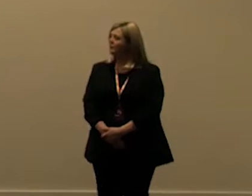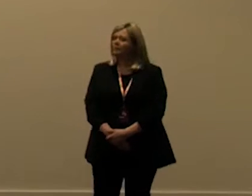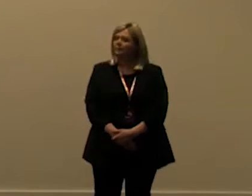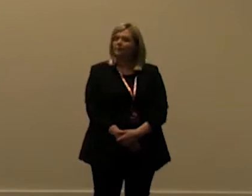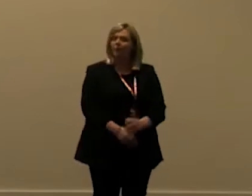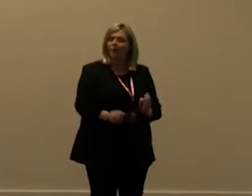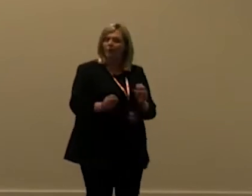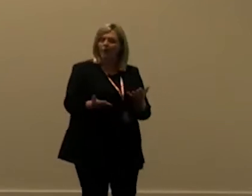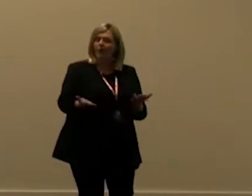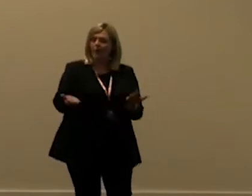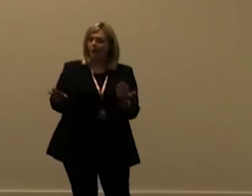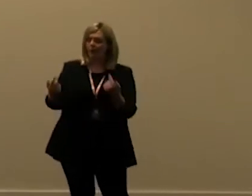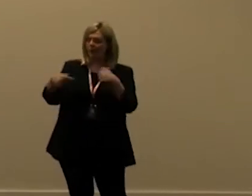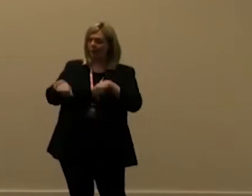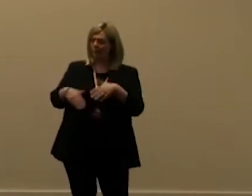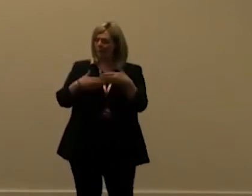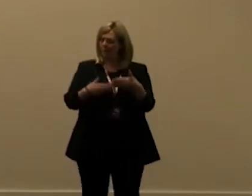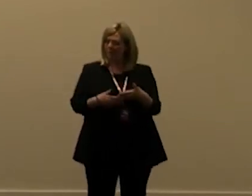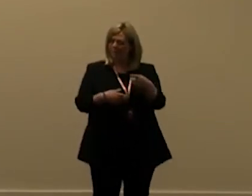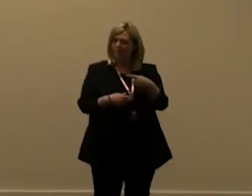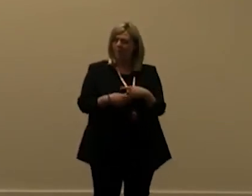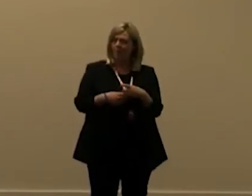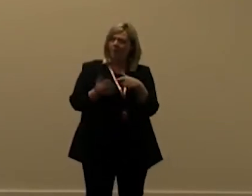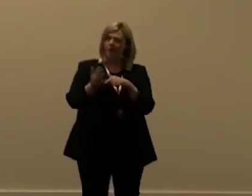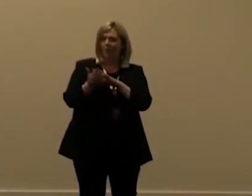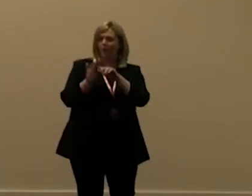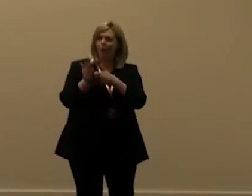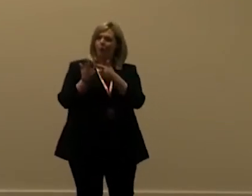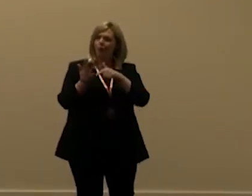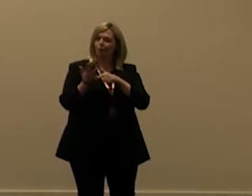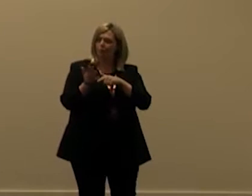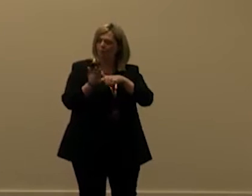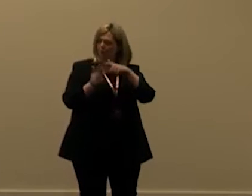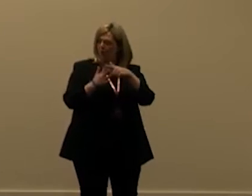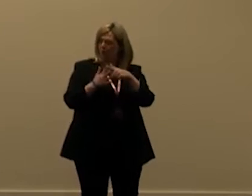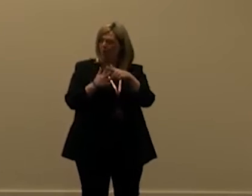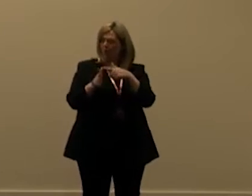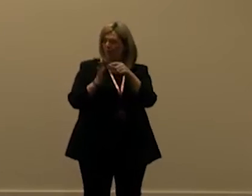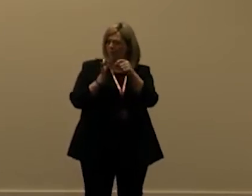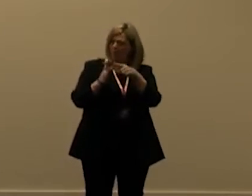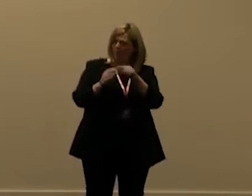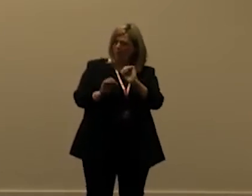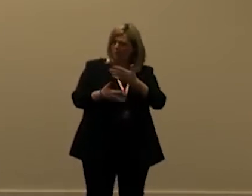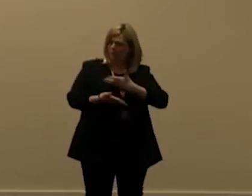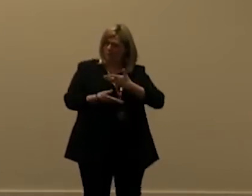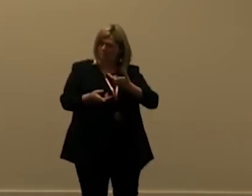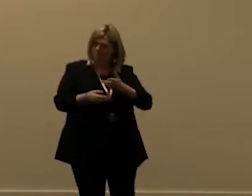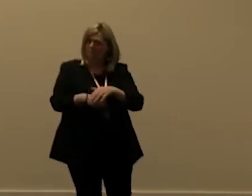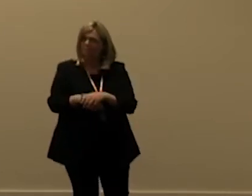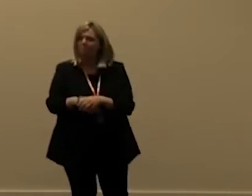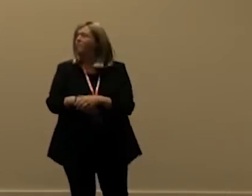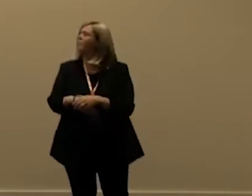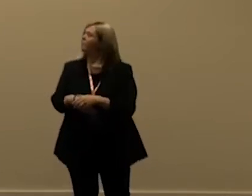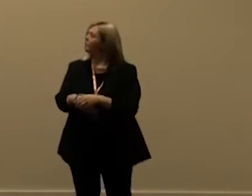okay everyone welcome to this session uh about the throttles api calls uh and entitlements and a bit like